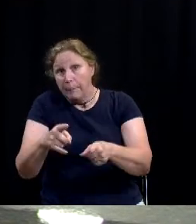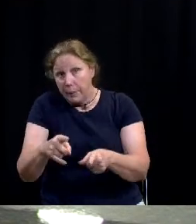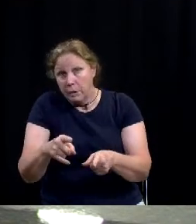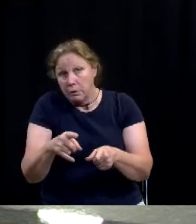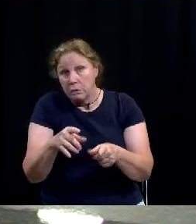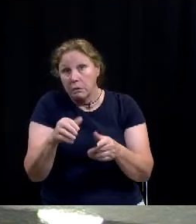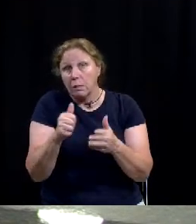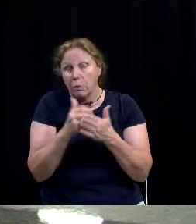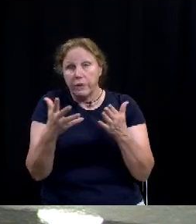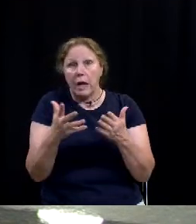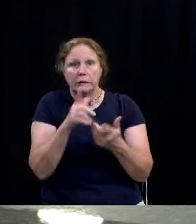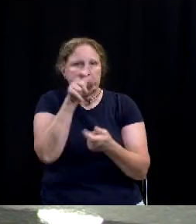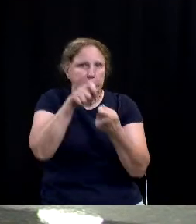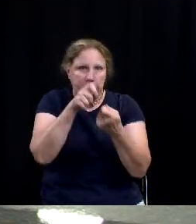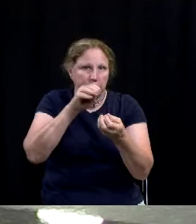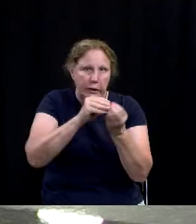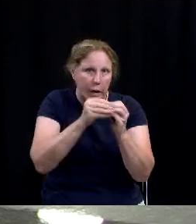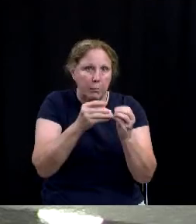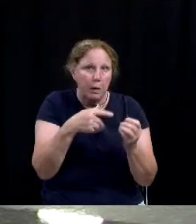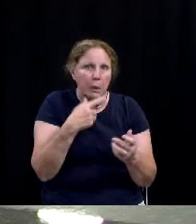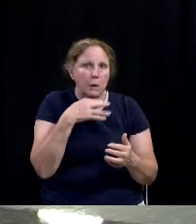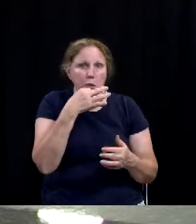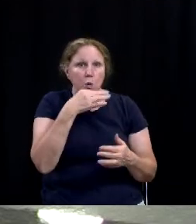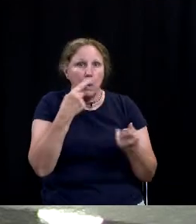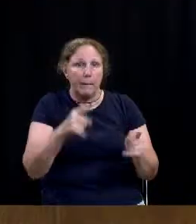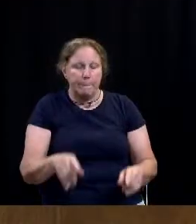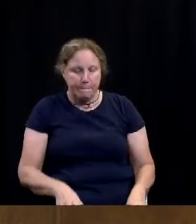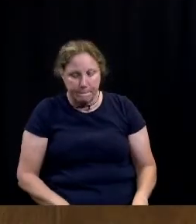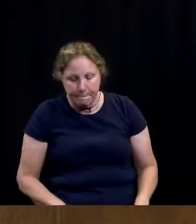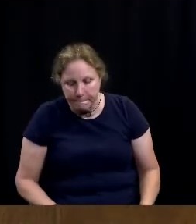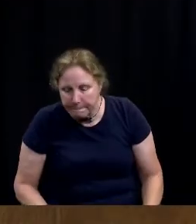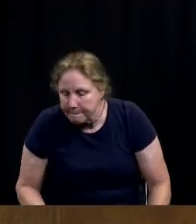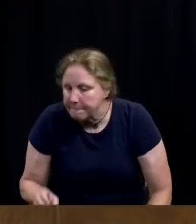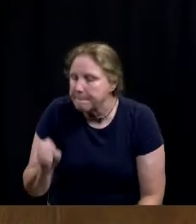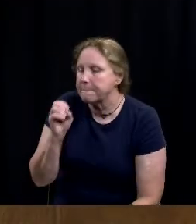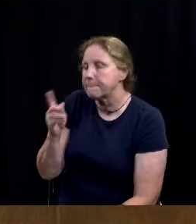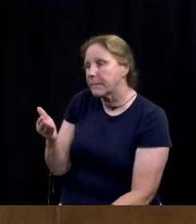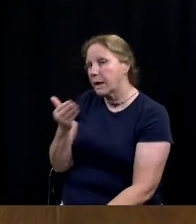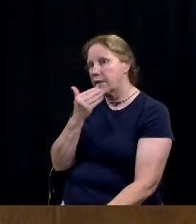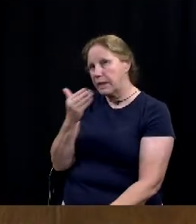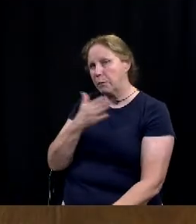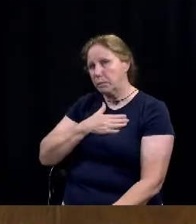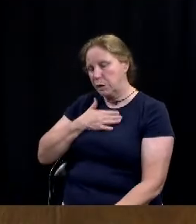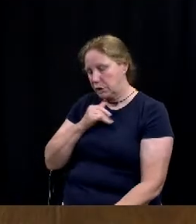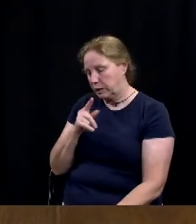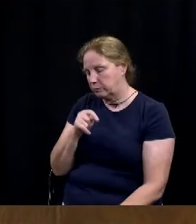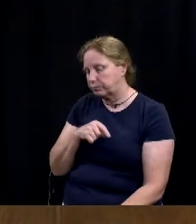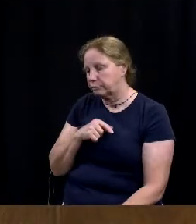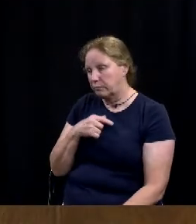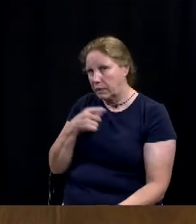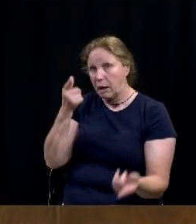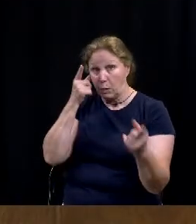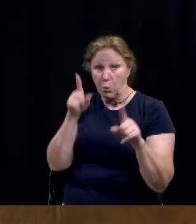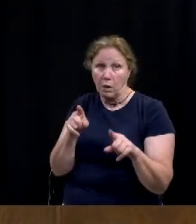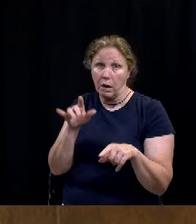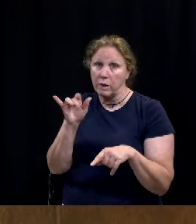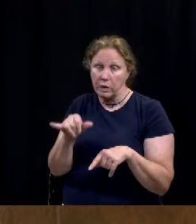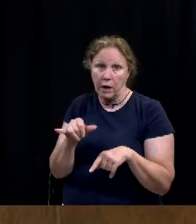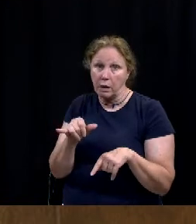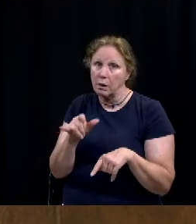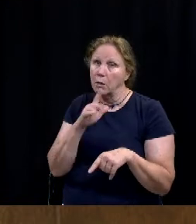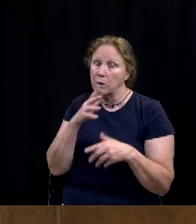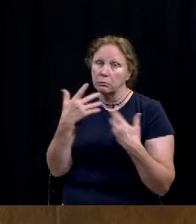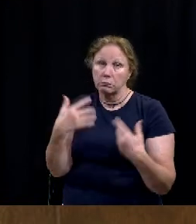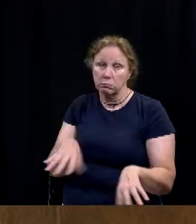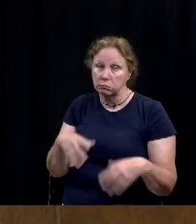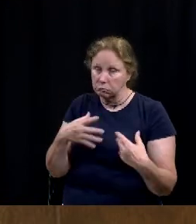without giving a specific number of years there okay i appreciate that i i agree i think it's something that would be incredibly beneficial